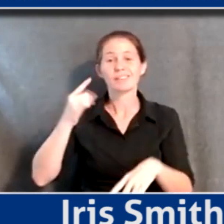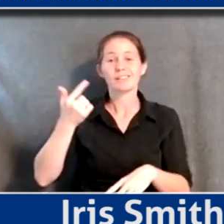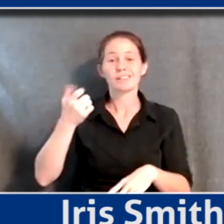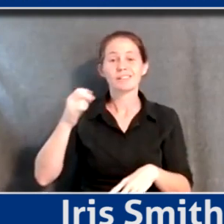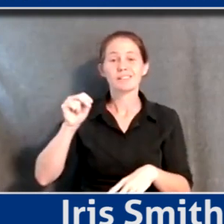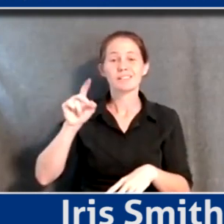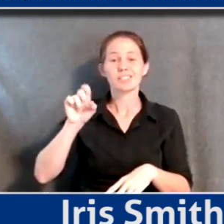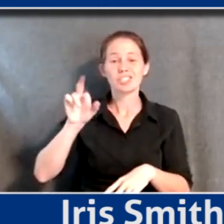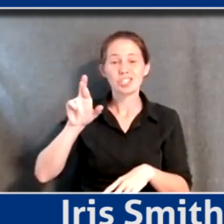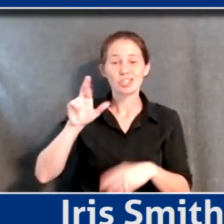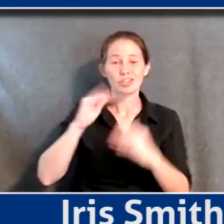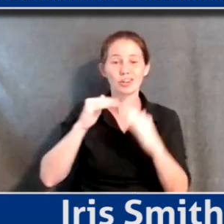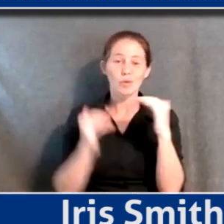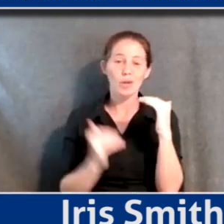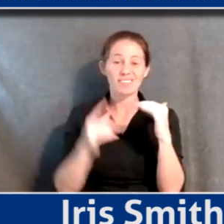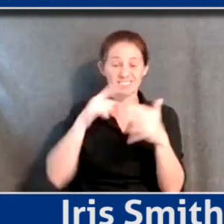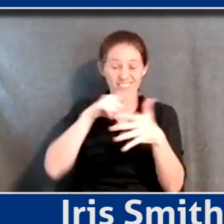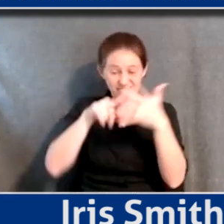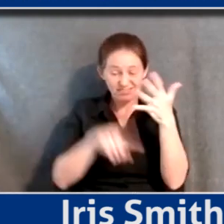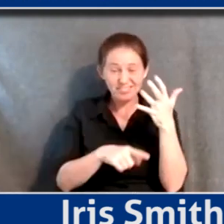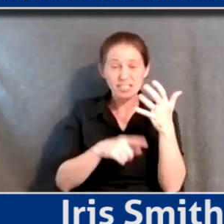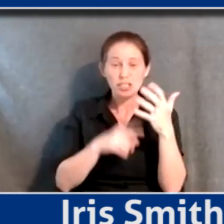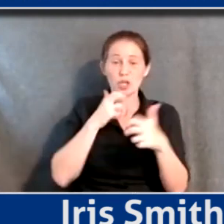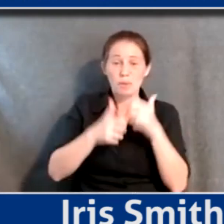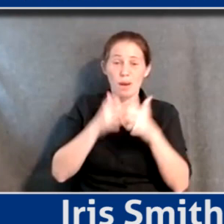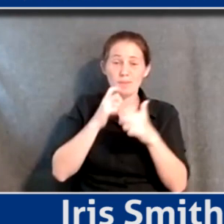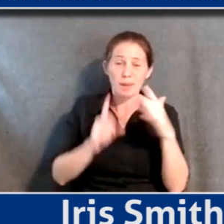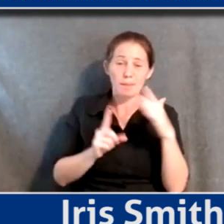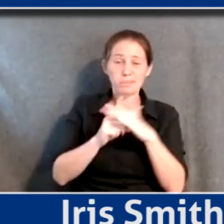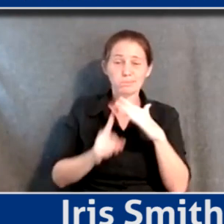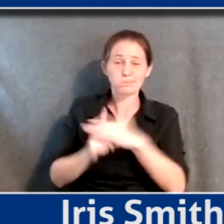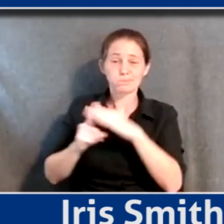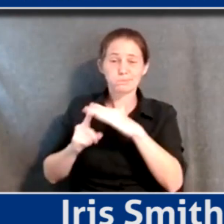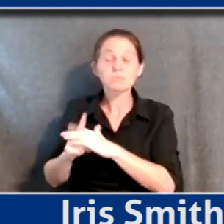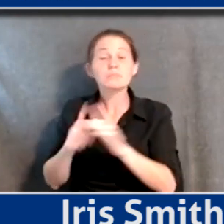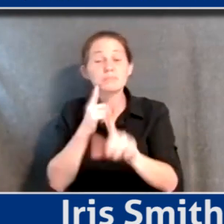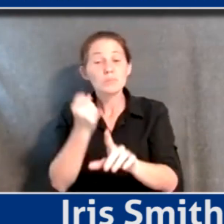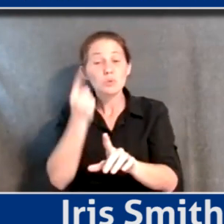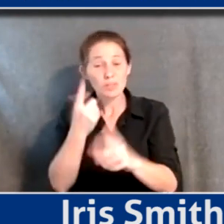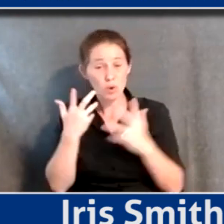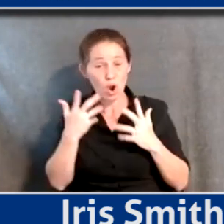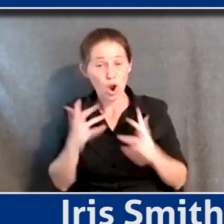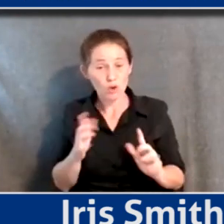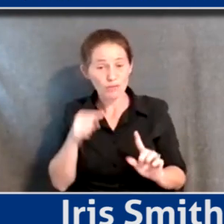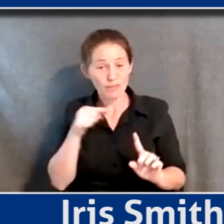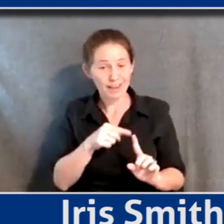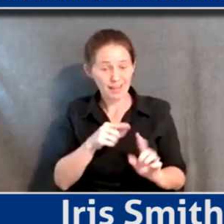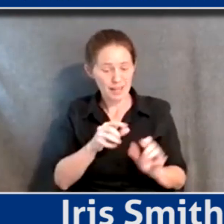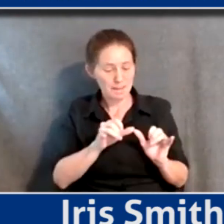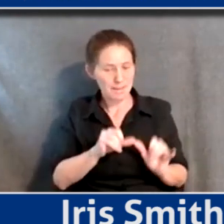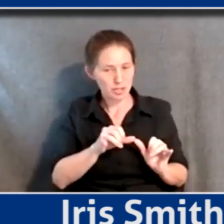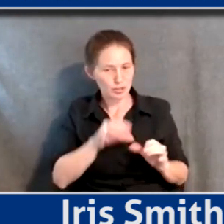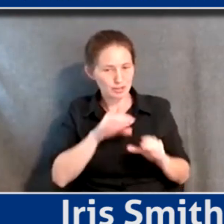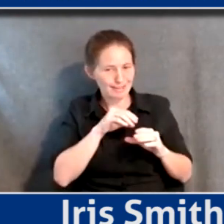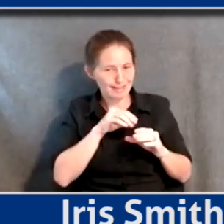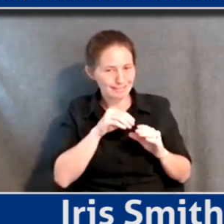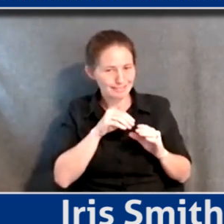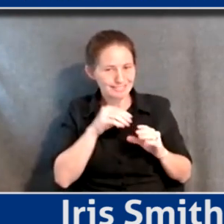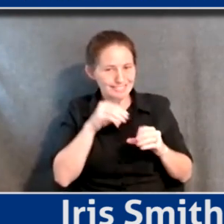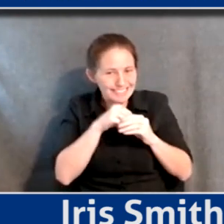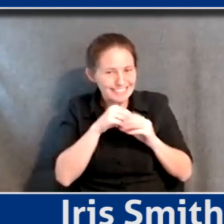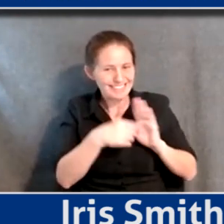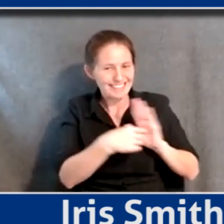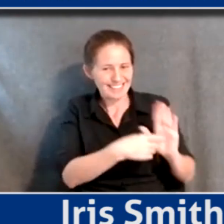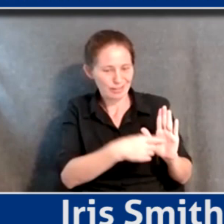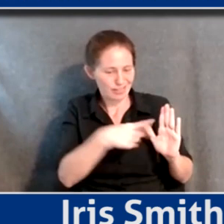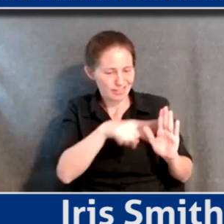these are all issues that are kind of raising up and they were already measured in the indicators that